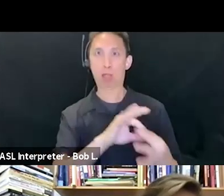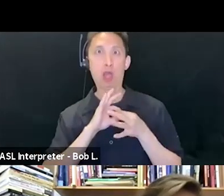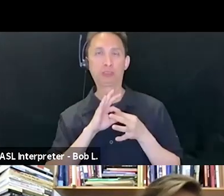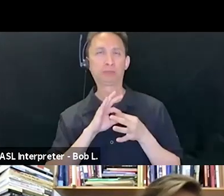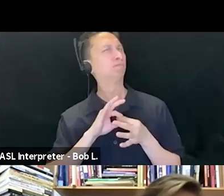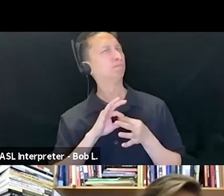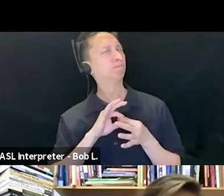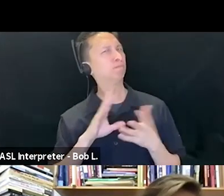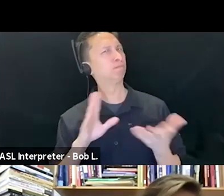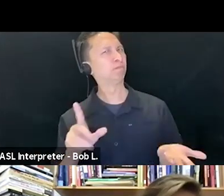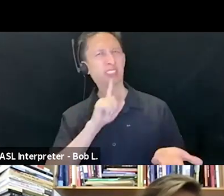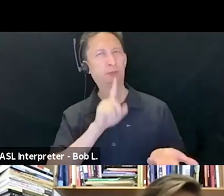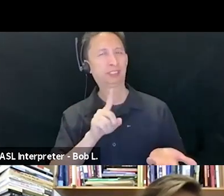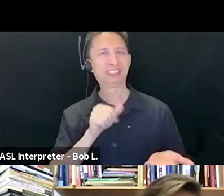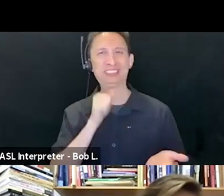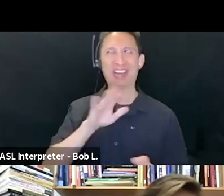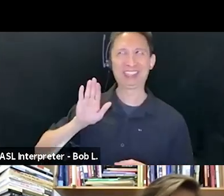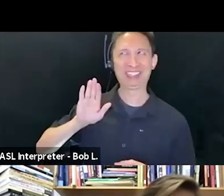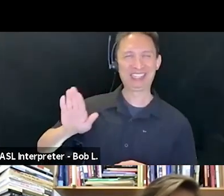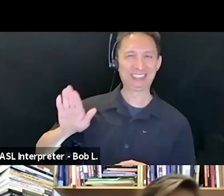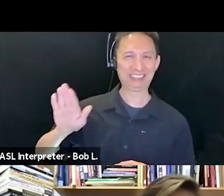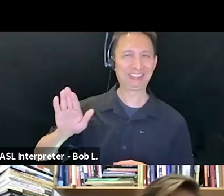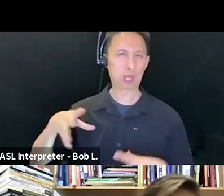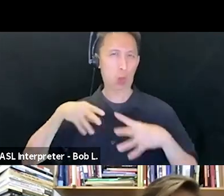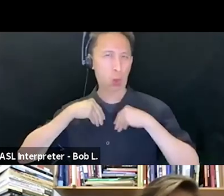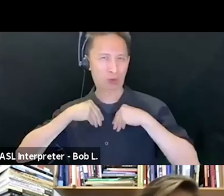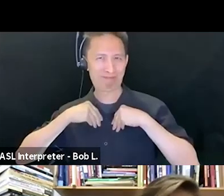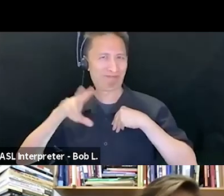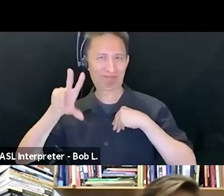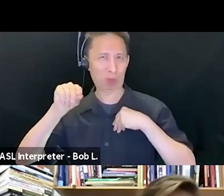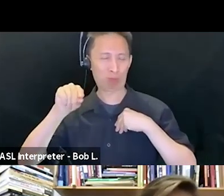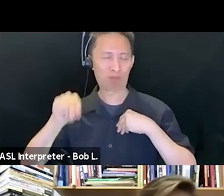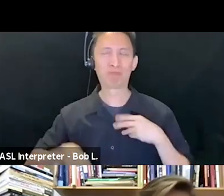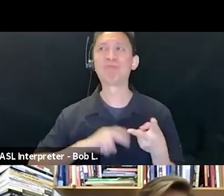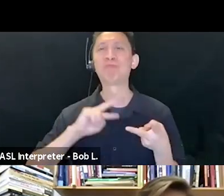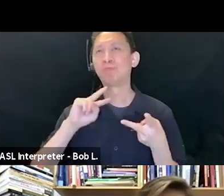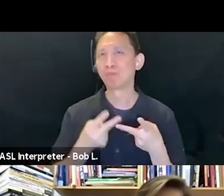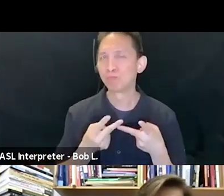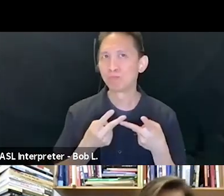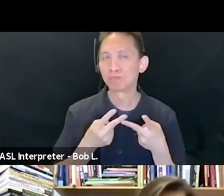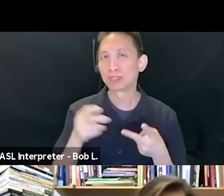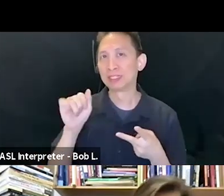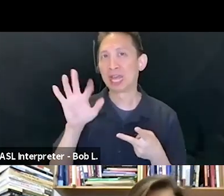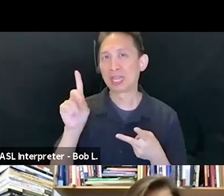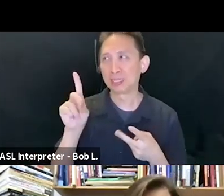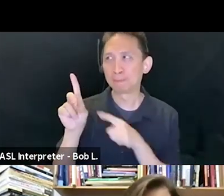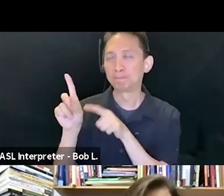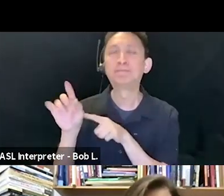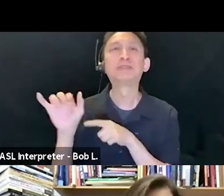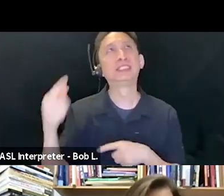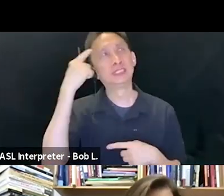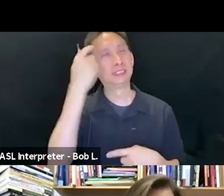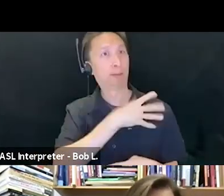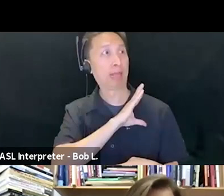it doesn't make sense to imagine Palestine as his possession. A second might be to consider Palestine as an imaginary